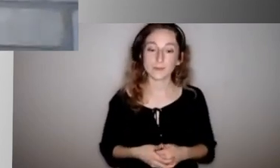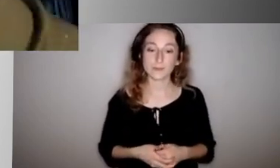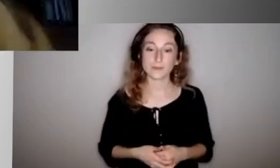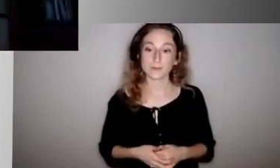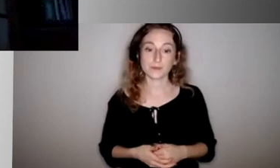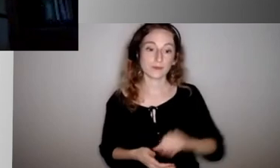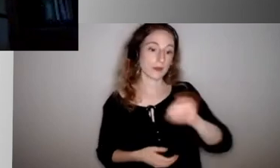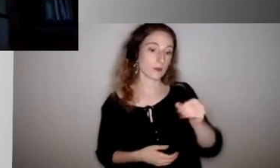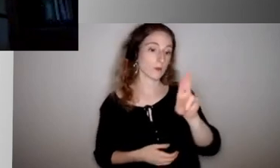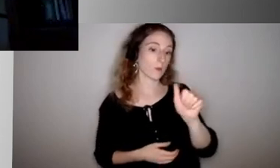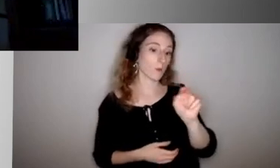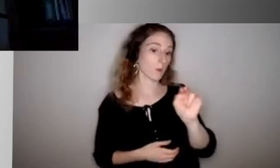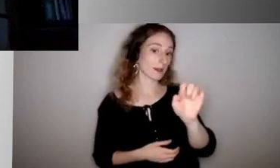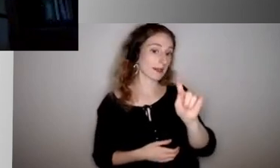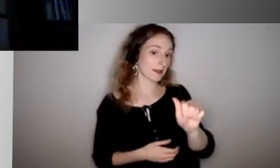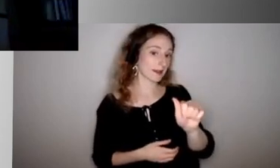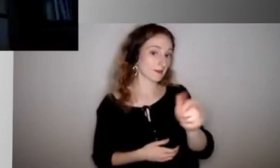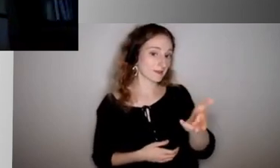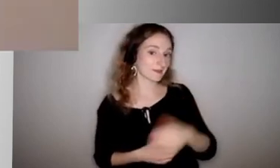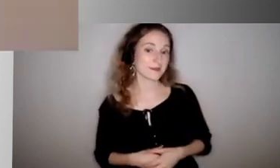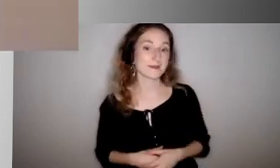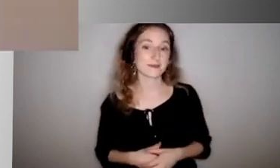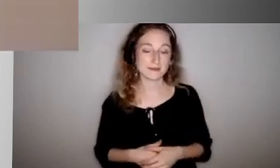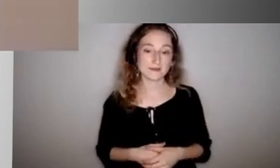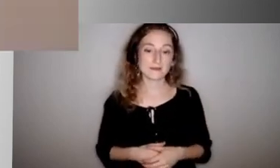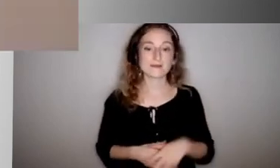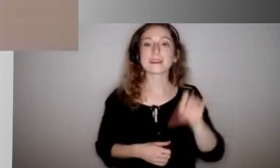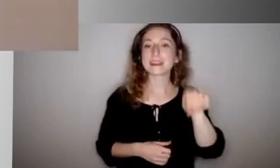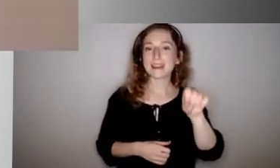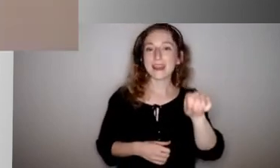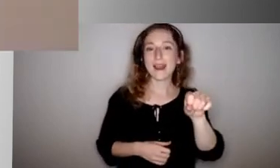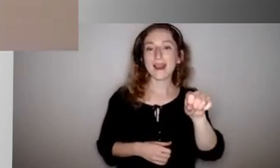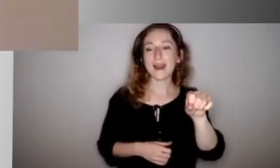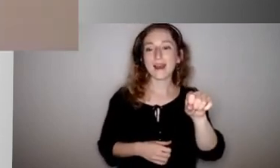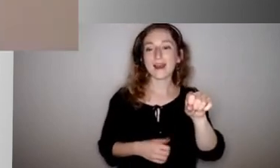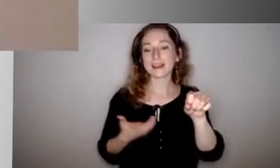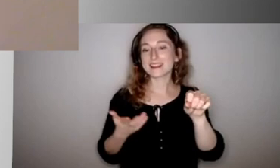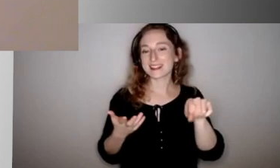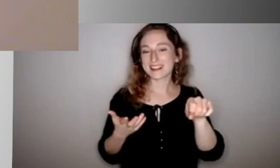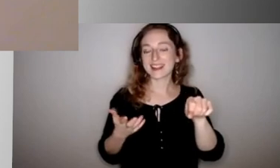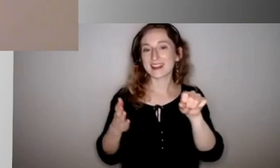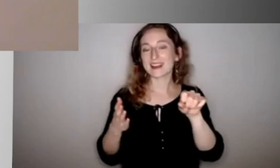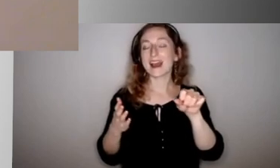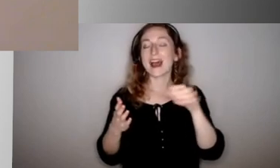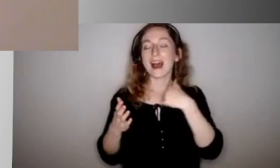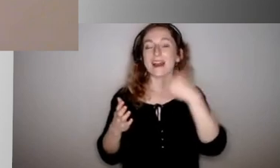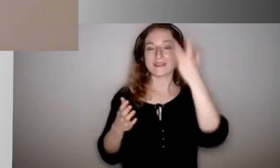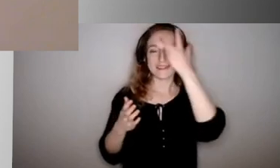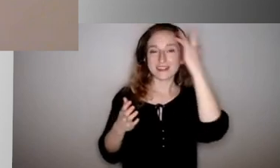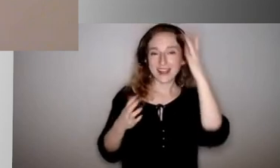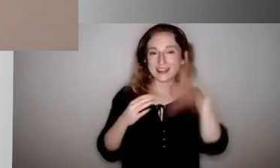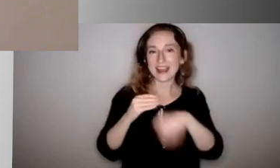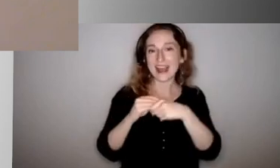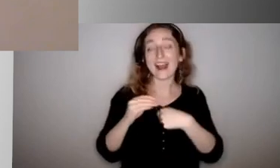Juanita, what would you like to say? Yeah, forgot to add. Yeah, I forgot to add earlier. I love